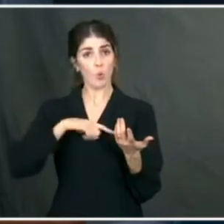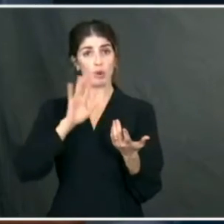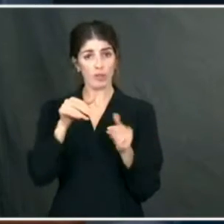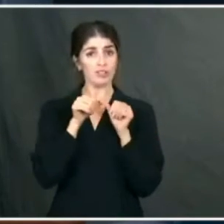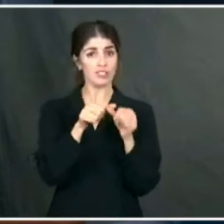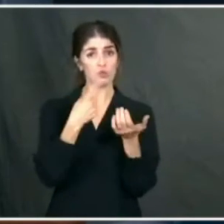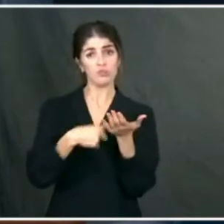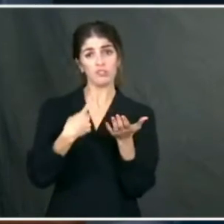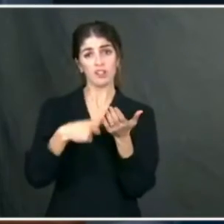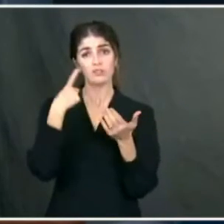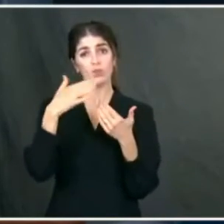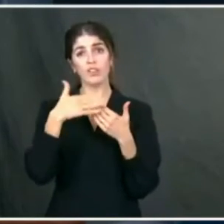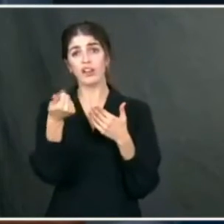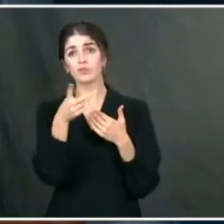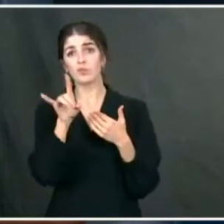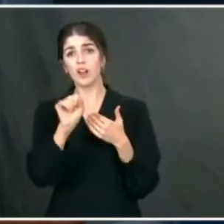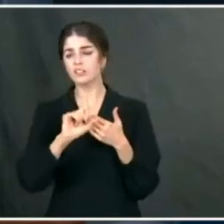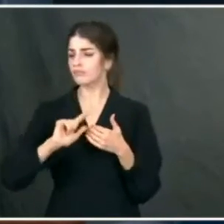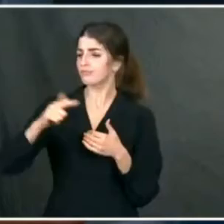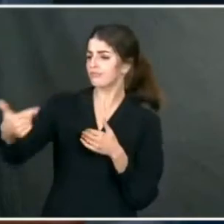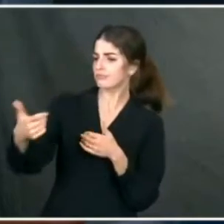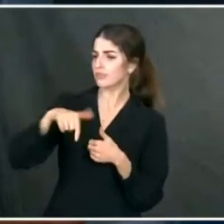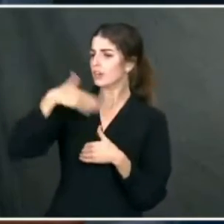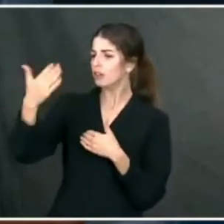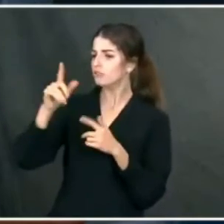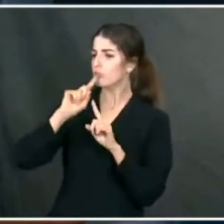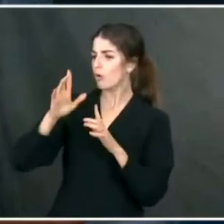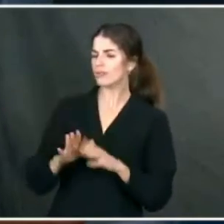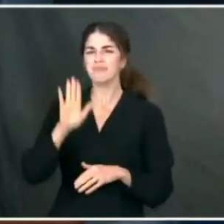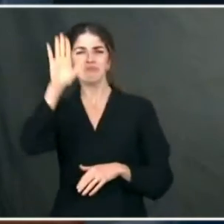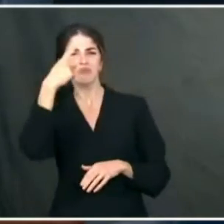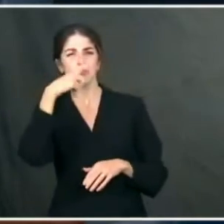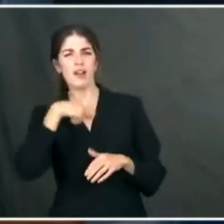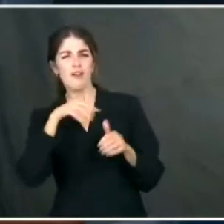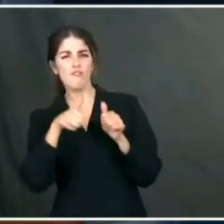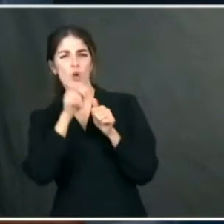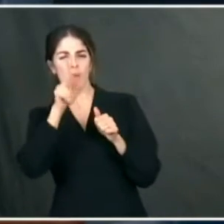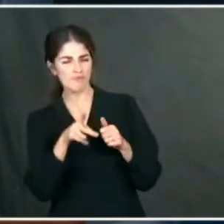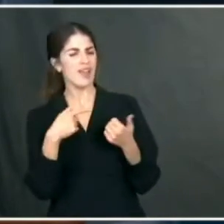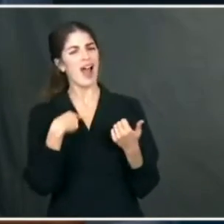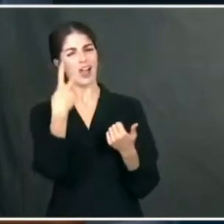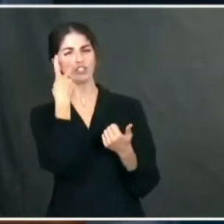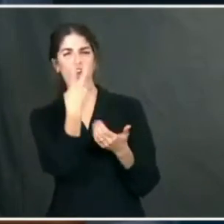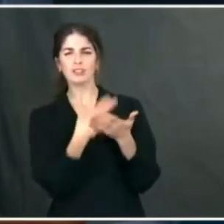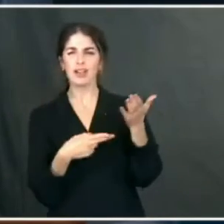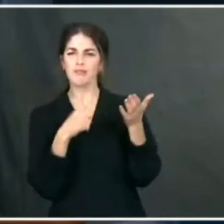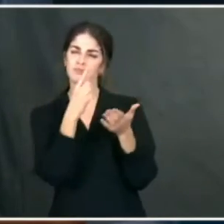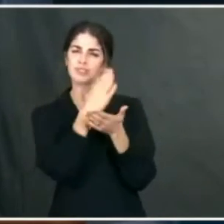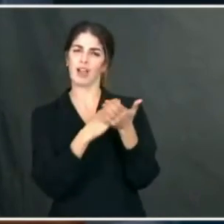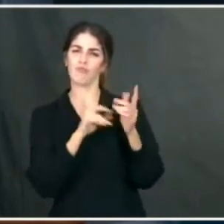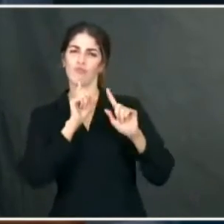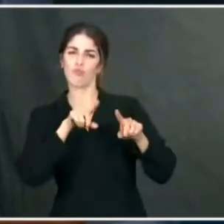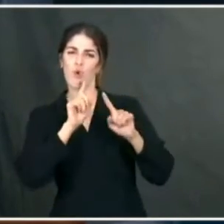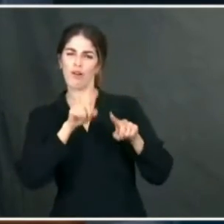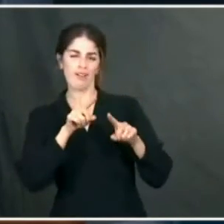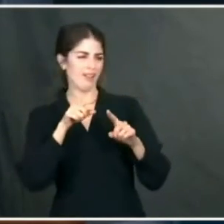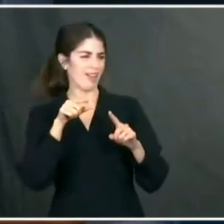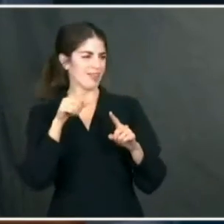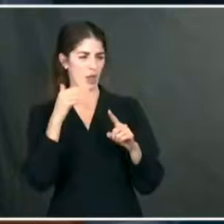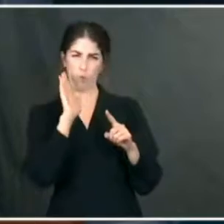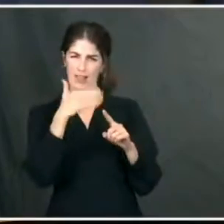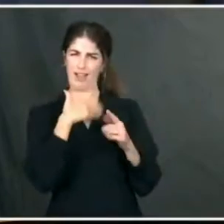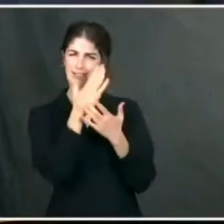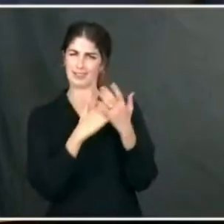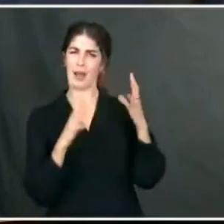over the next couple of days. ahead, Kristin. Hi, Jen. If I could just follow up on that. There was some reporting that there was going to be a meeting this weekend with a